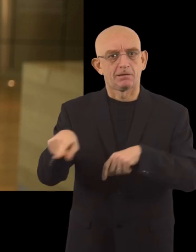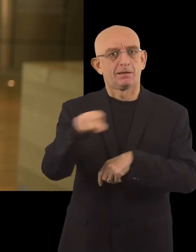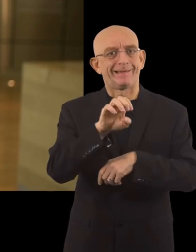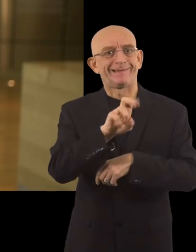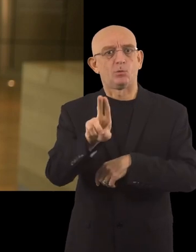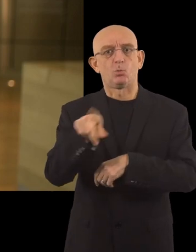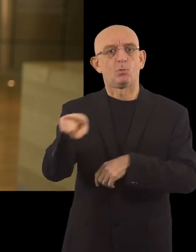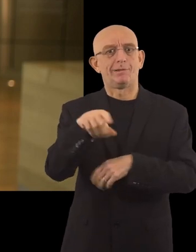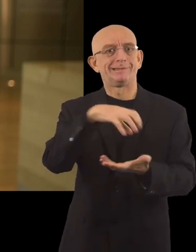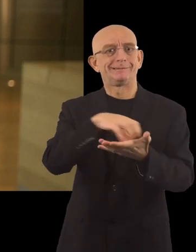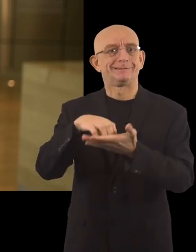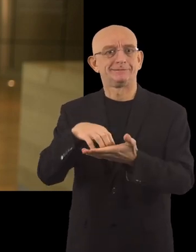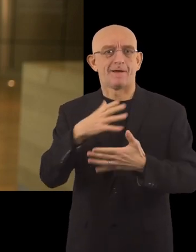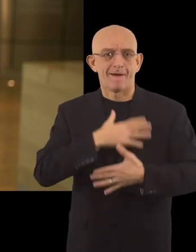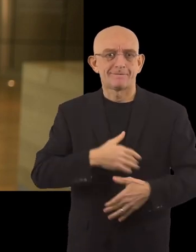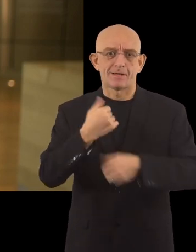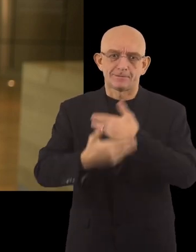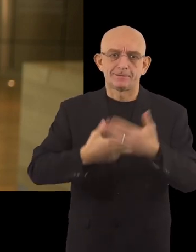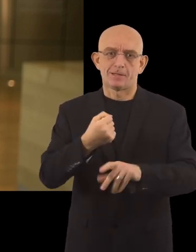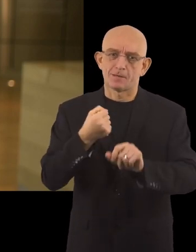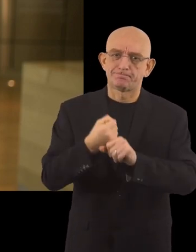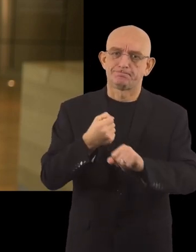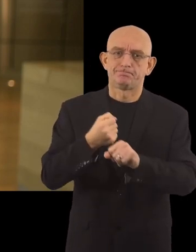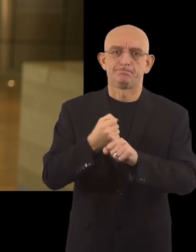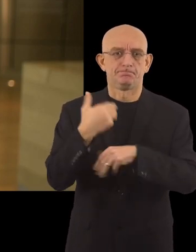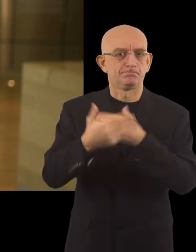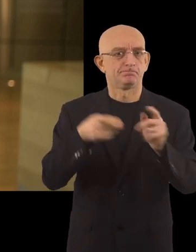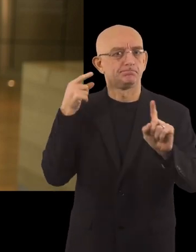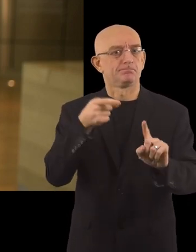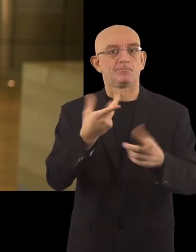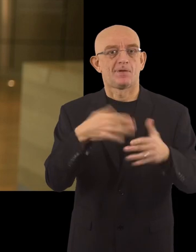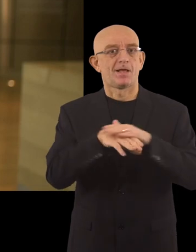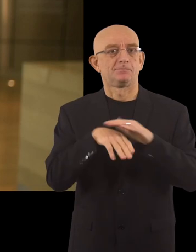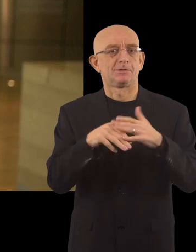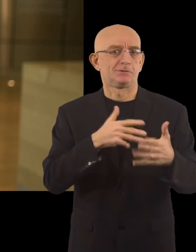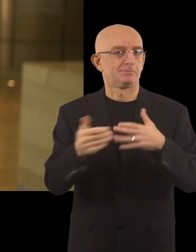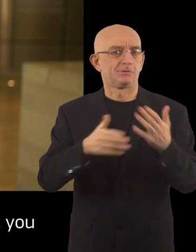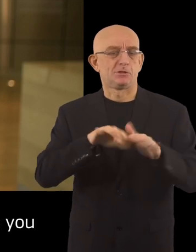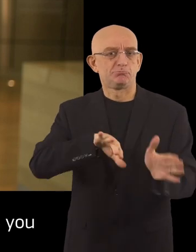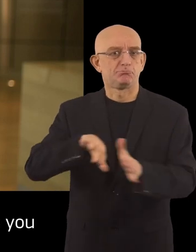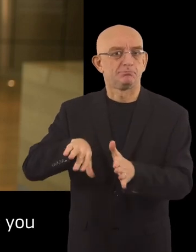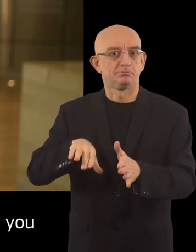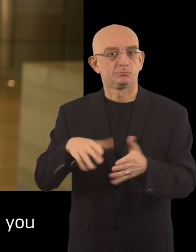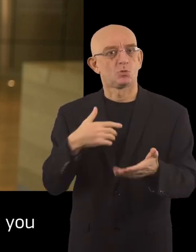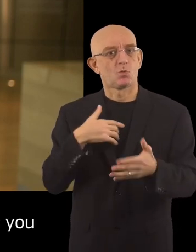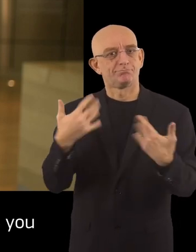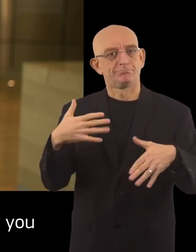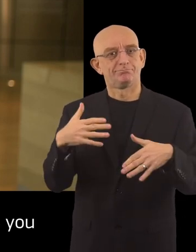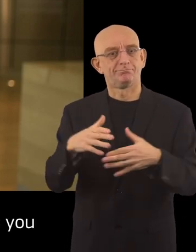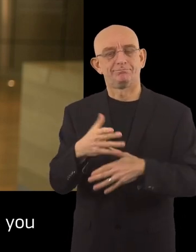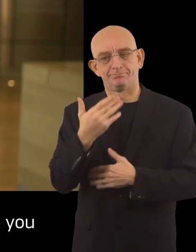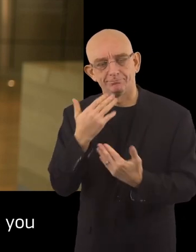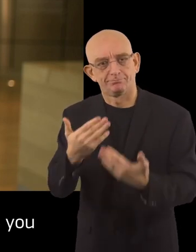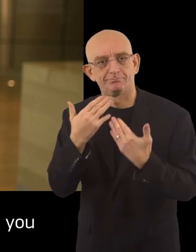of EU cities to keep on working on accessibility, no matter what. I thank all the applicants